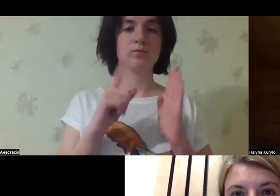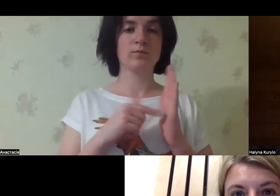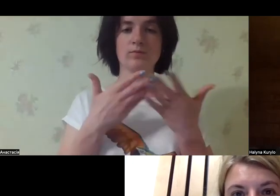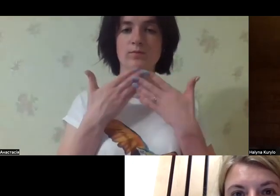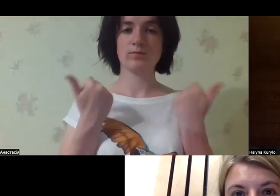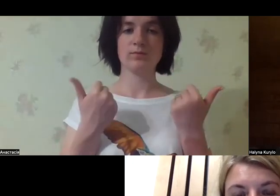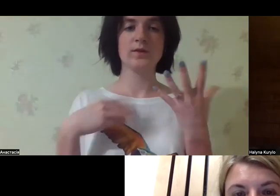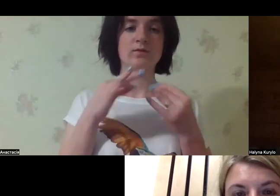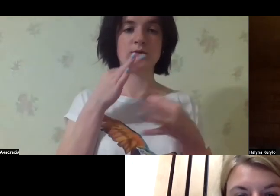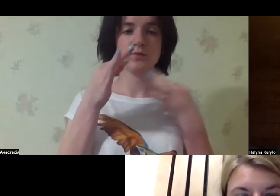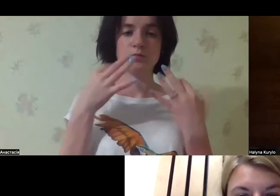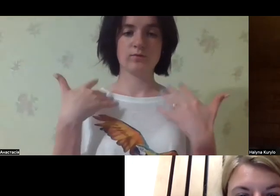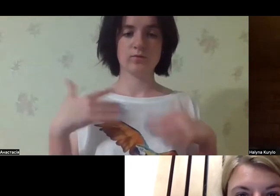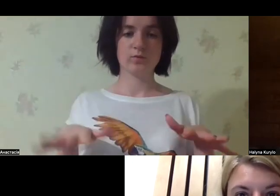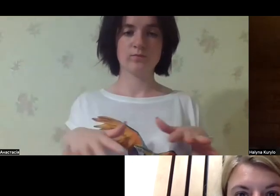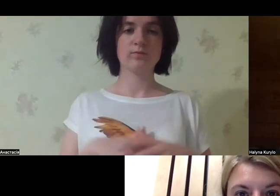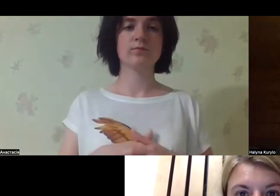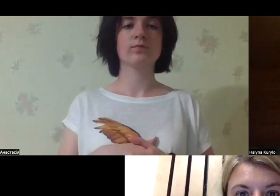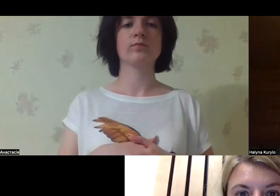this. There are no other questions.